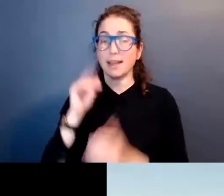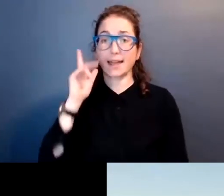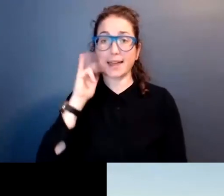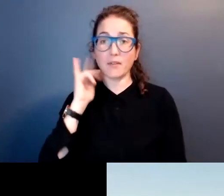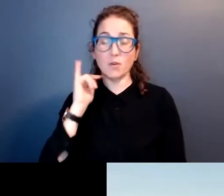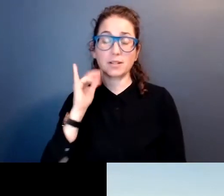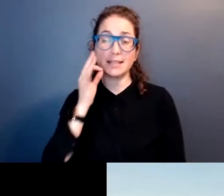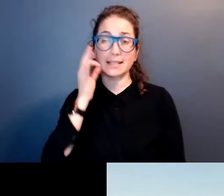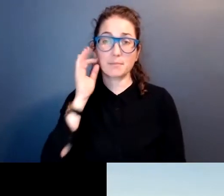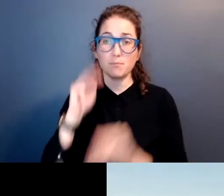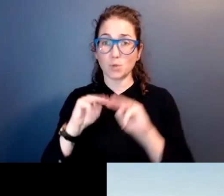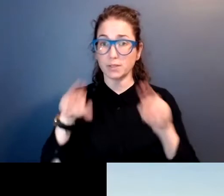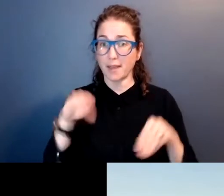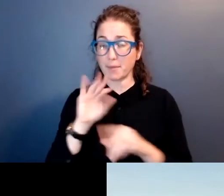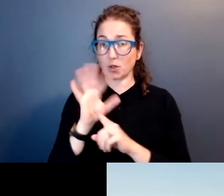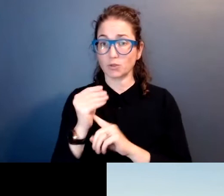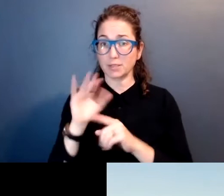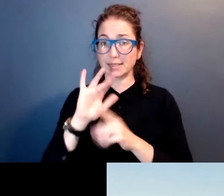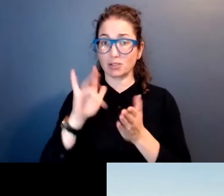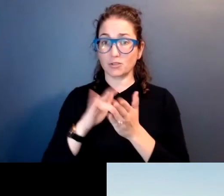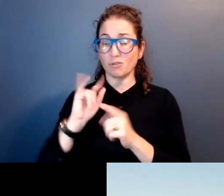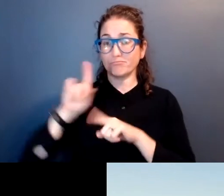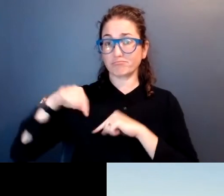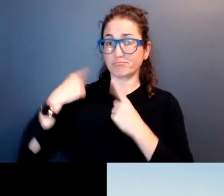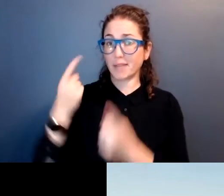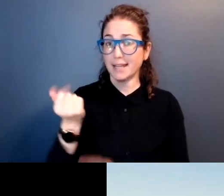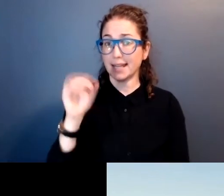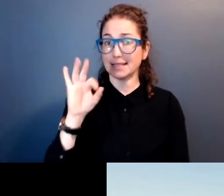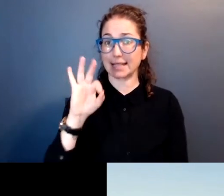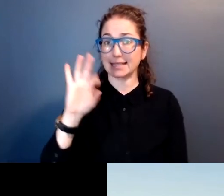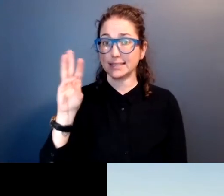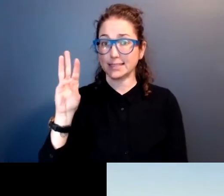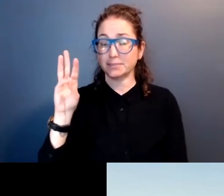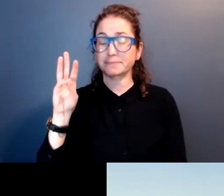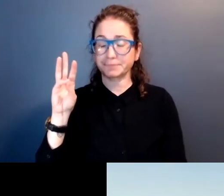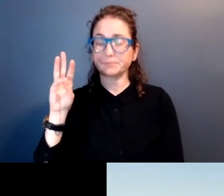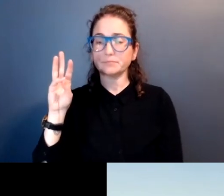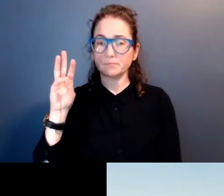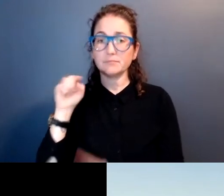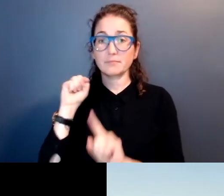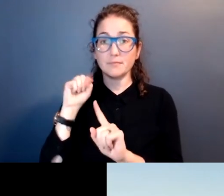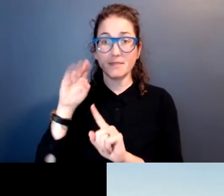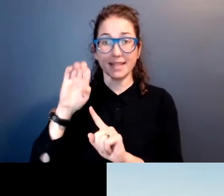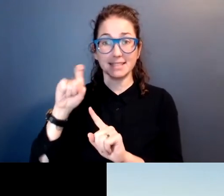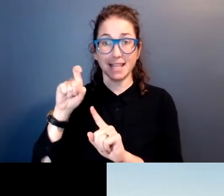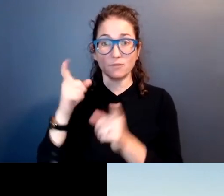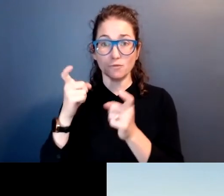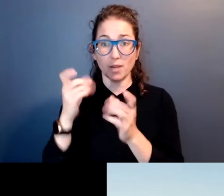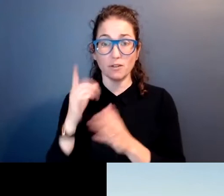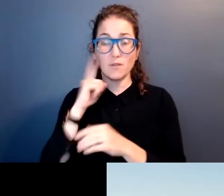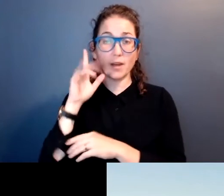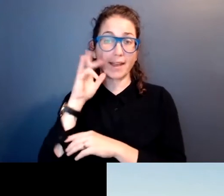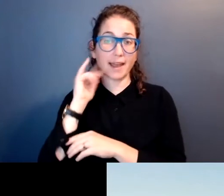Indian Museum and Cultural Center since 1996. As the Executive Director of the